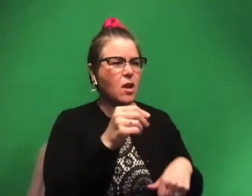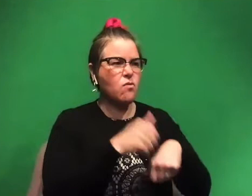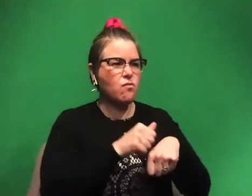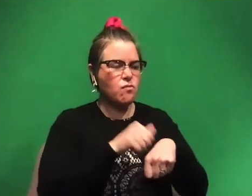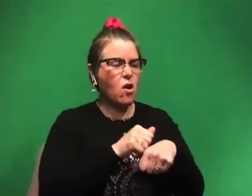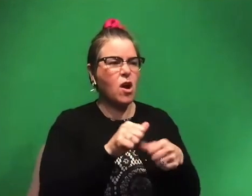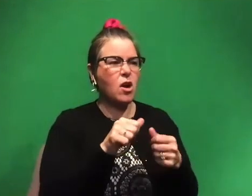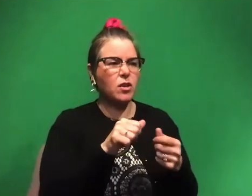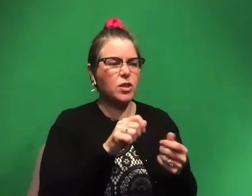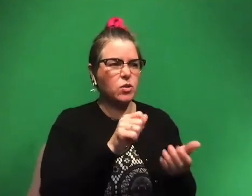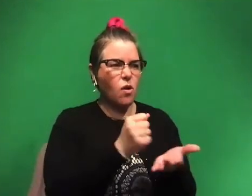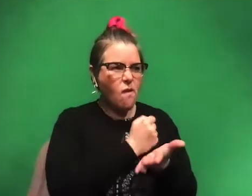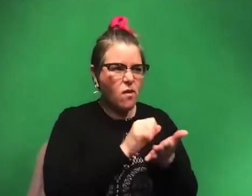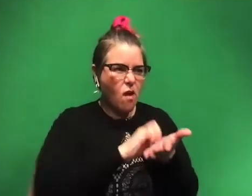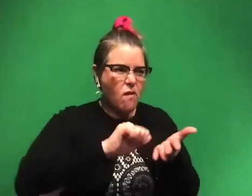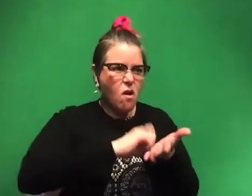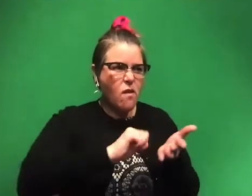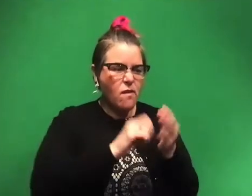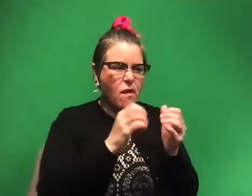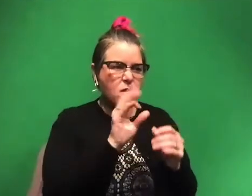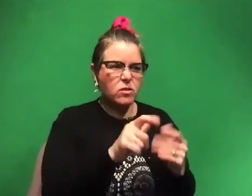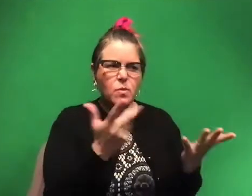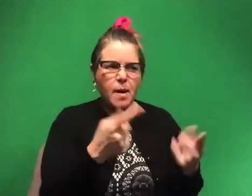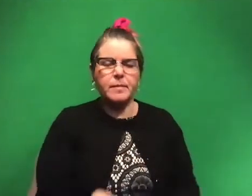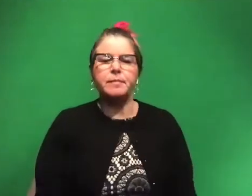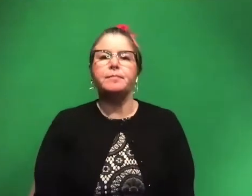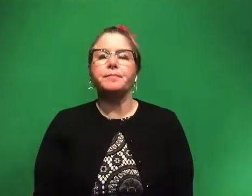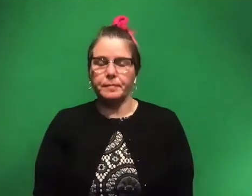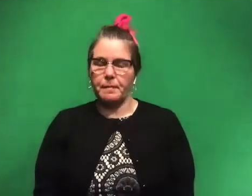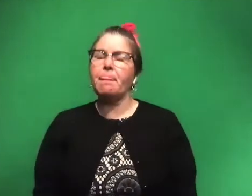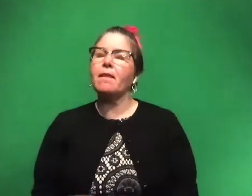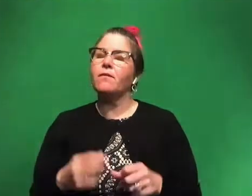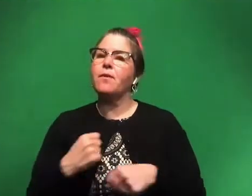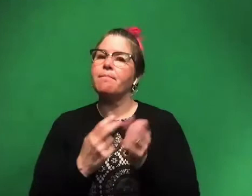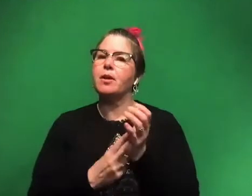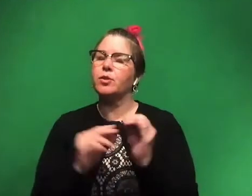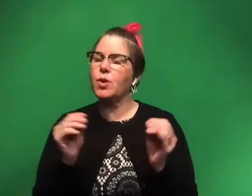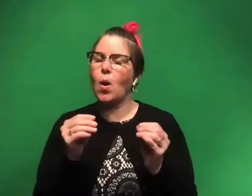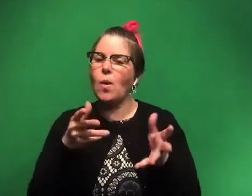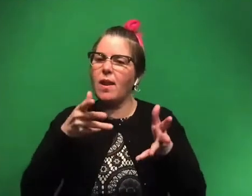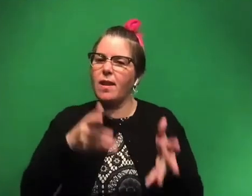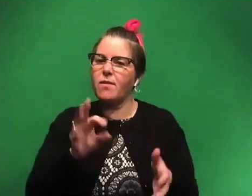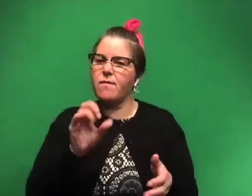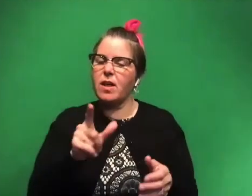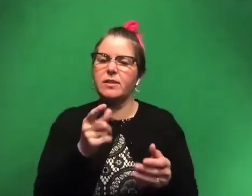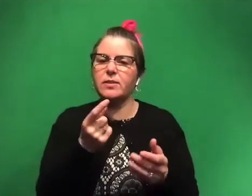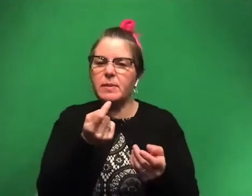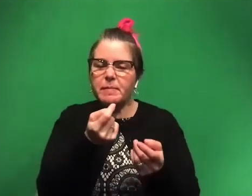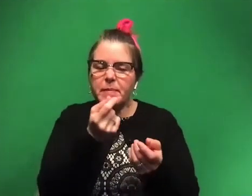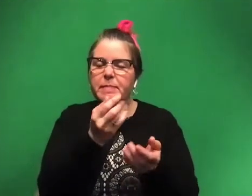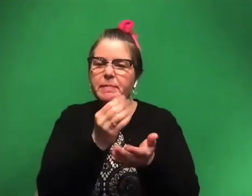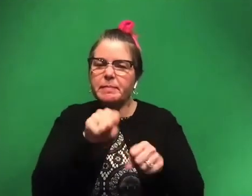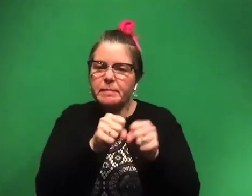off of the fossil? Yeah. So, um, we make sure that there's no fossil bits that we want to keep and anything that's important.